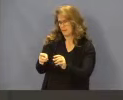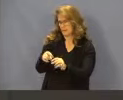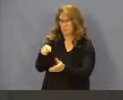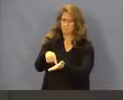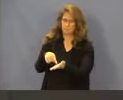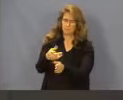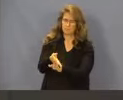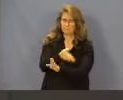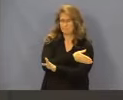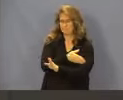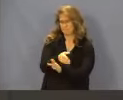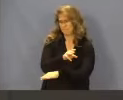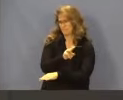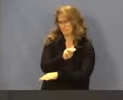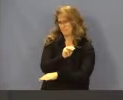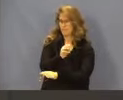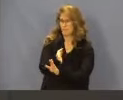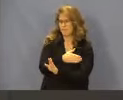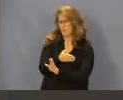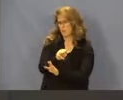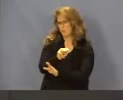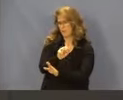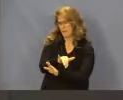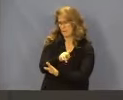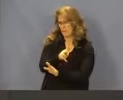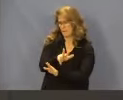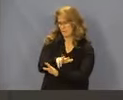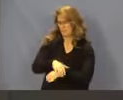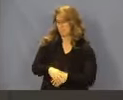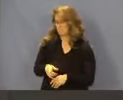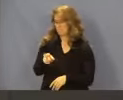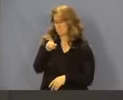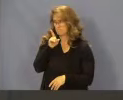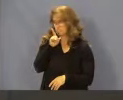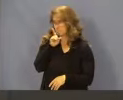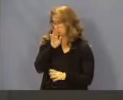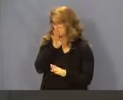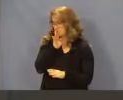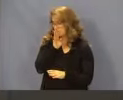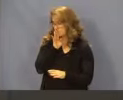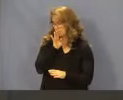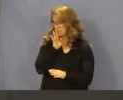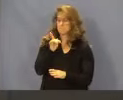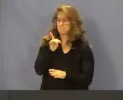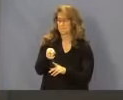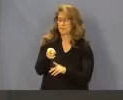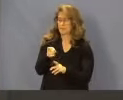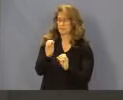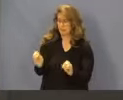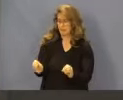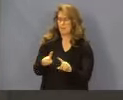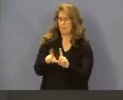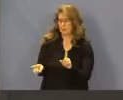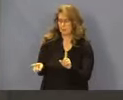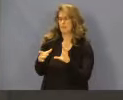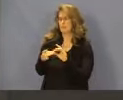23, 2024. No oral comments were received. One written comment was received from Kaylee Nagel, President and